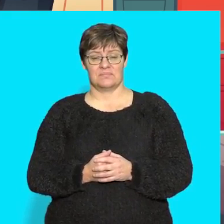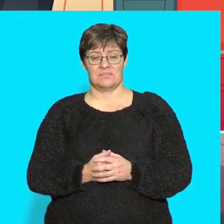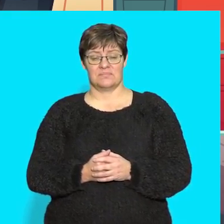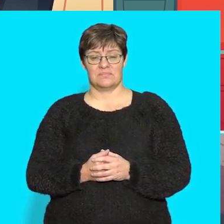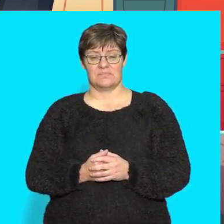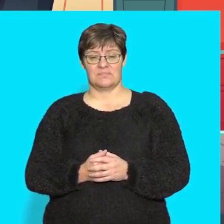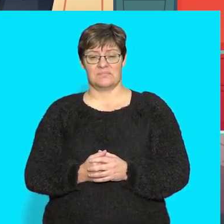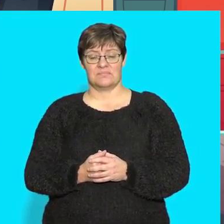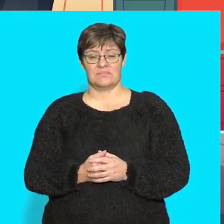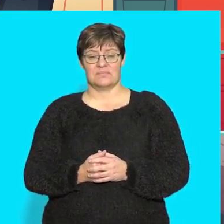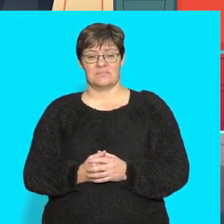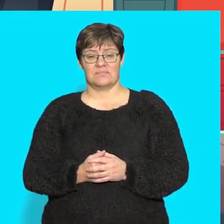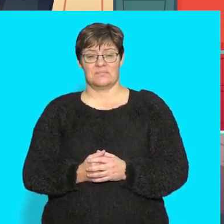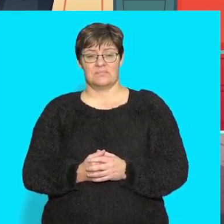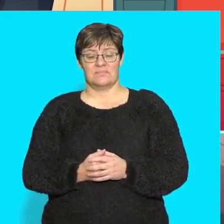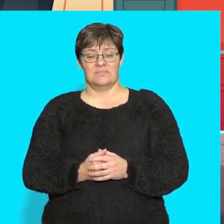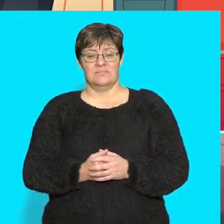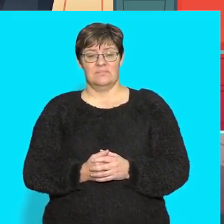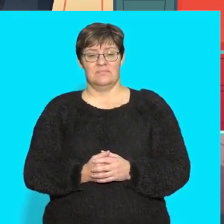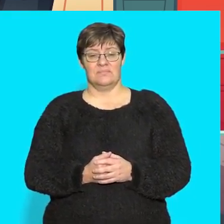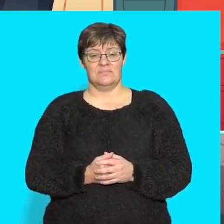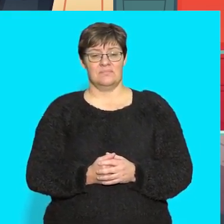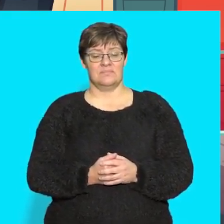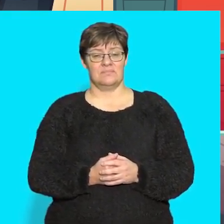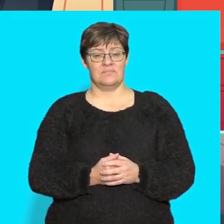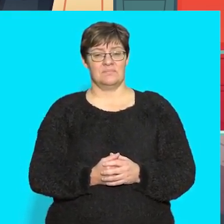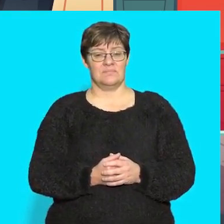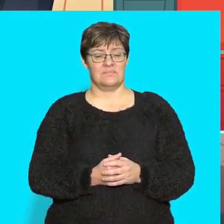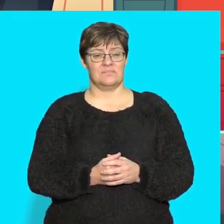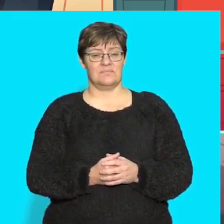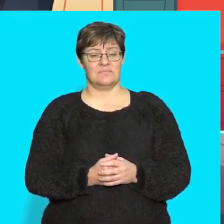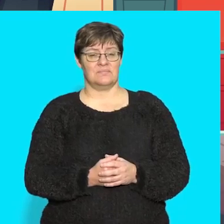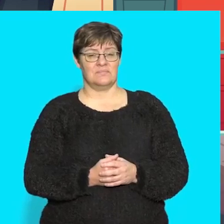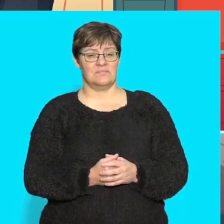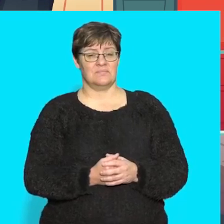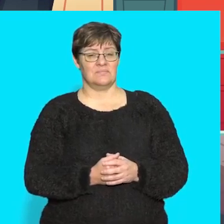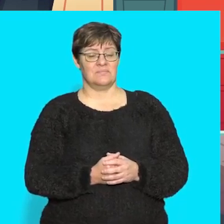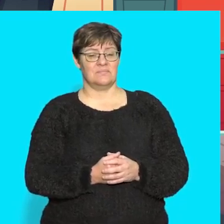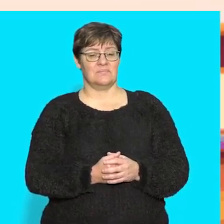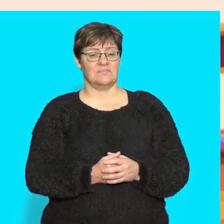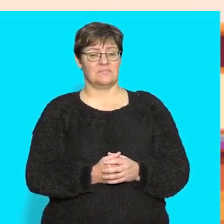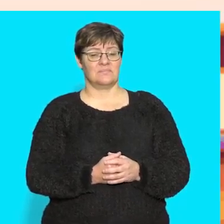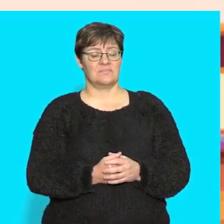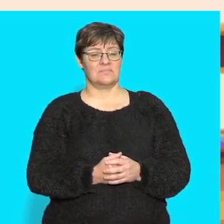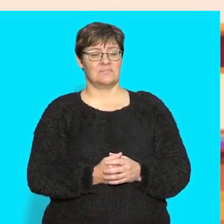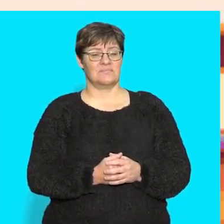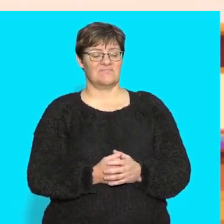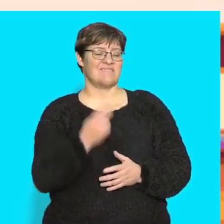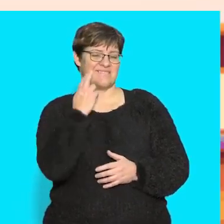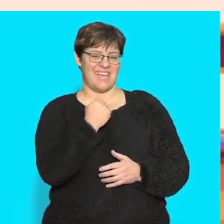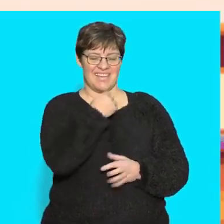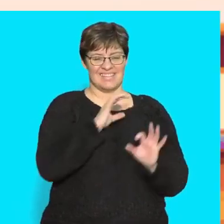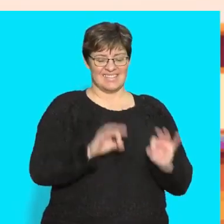say, Lovely.